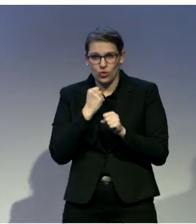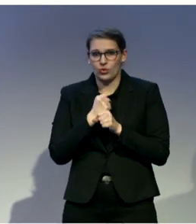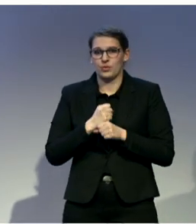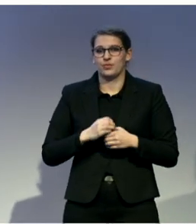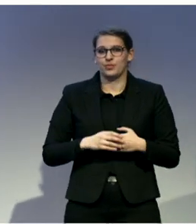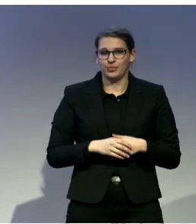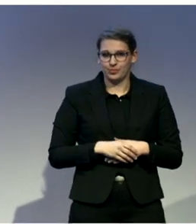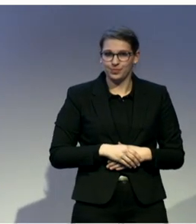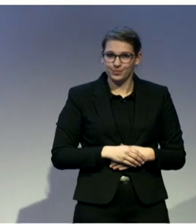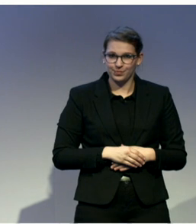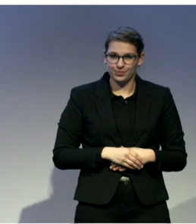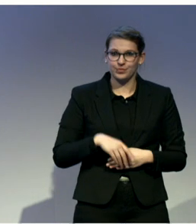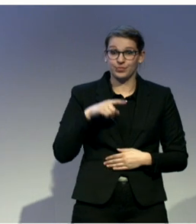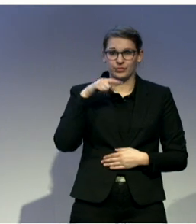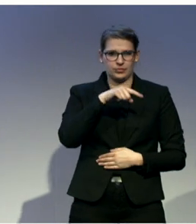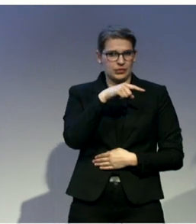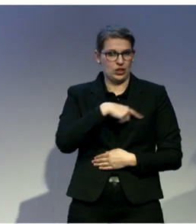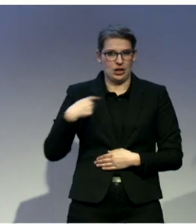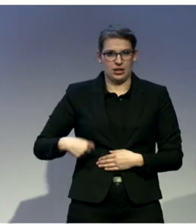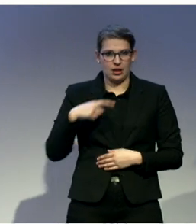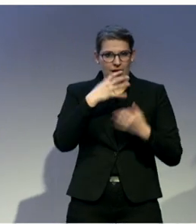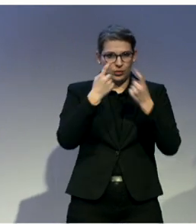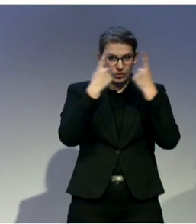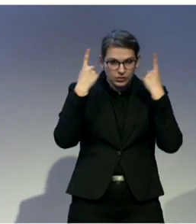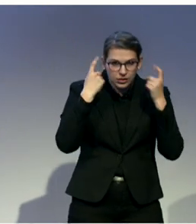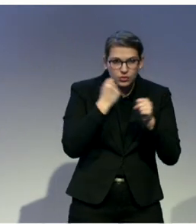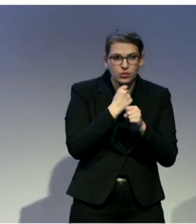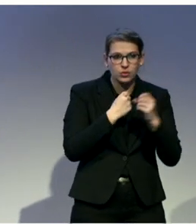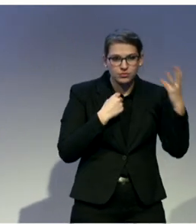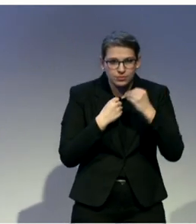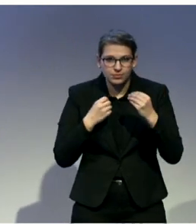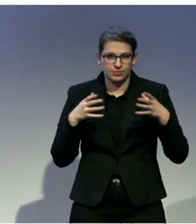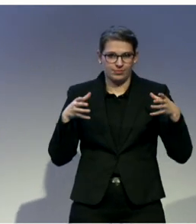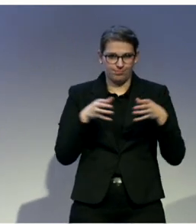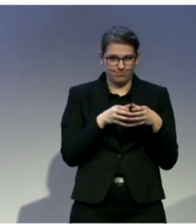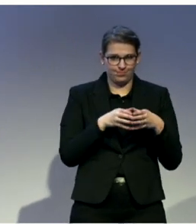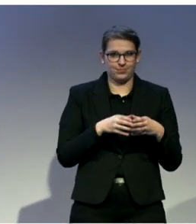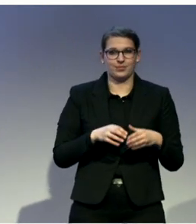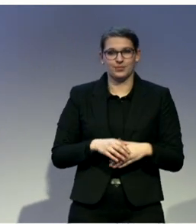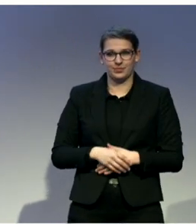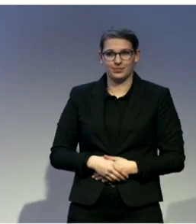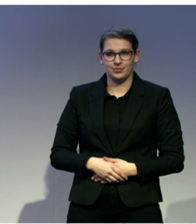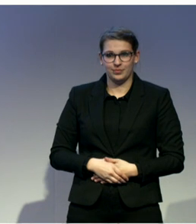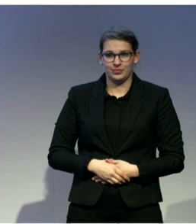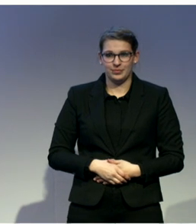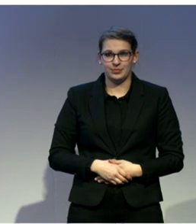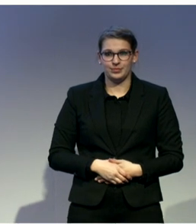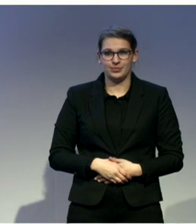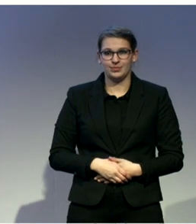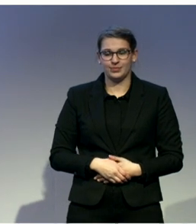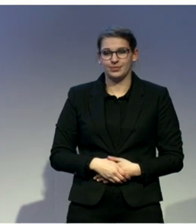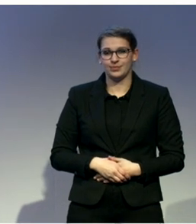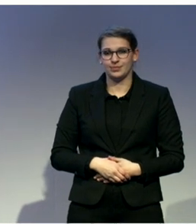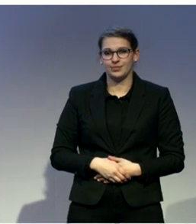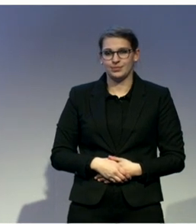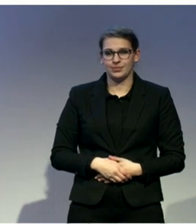and some of our other strategic partners in Jilin Province, which then, after meeting Joseph Jones, we met Martin